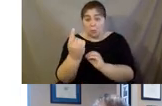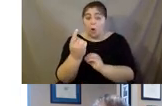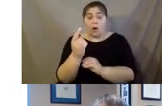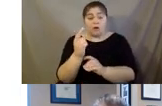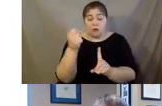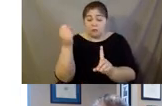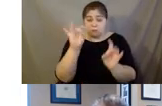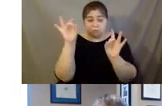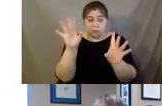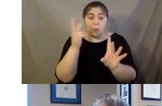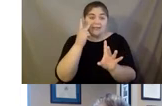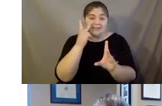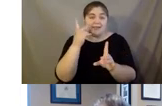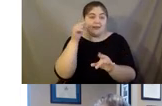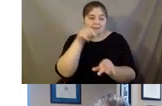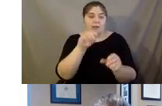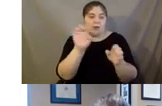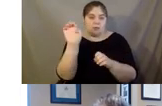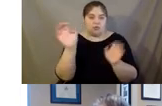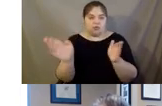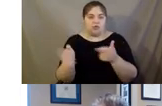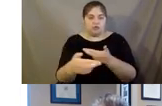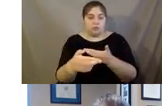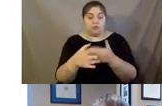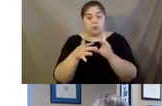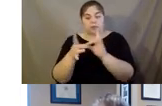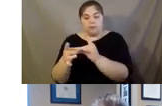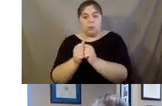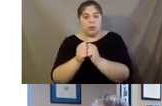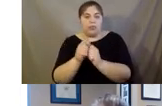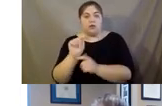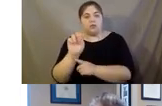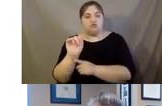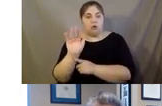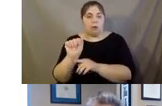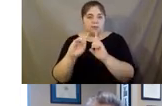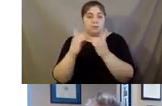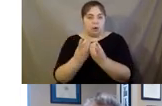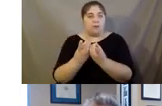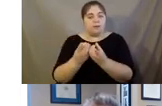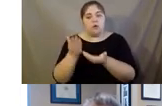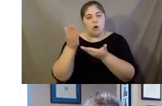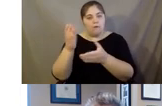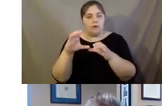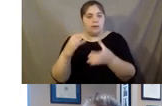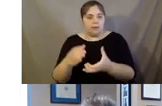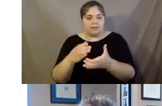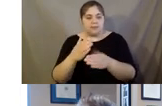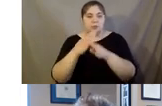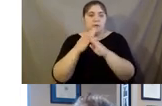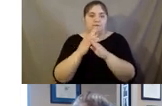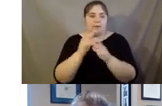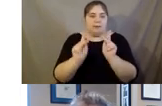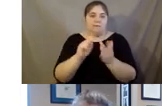in our emergency room. And so we've partnered with our trauma department to start offering some classes in falls prevention and falls